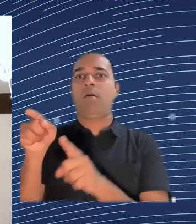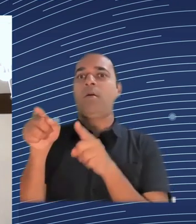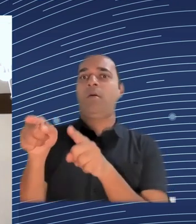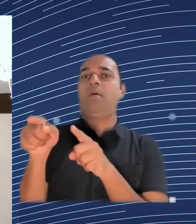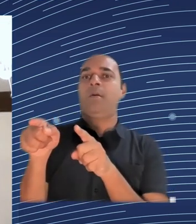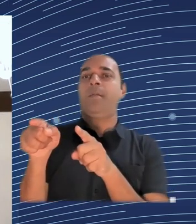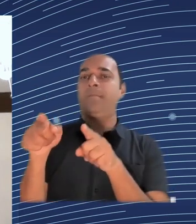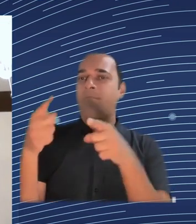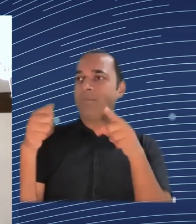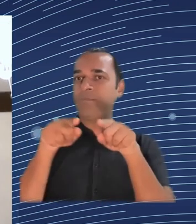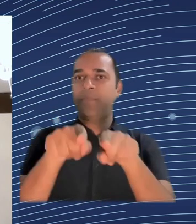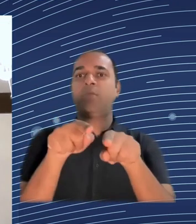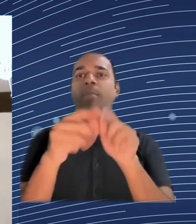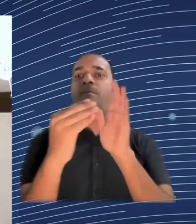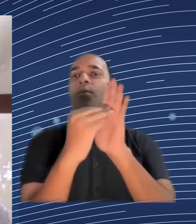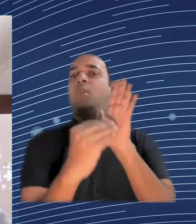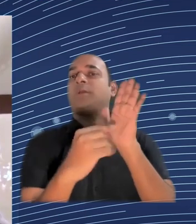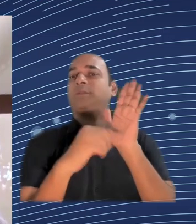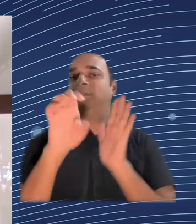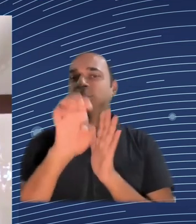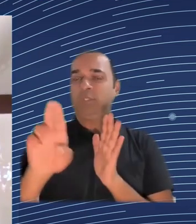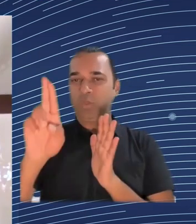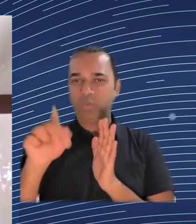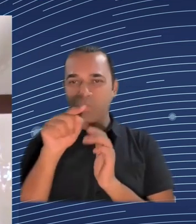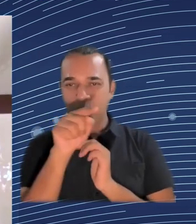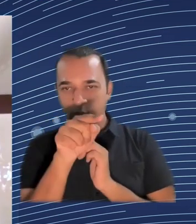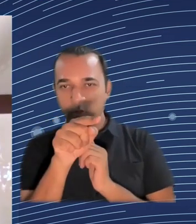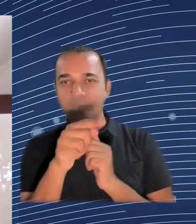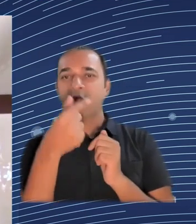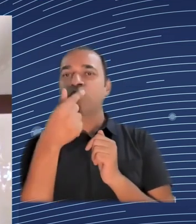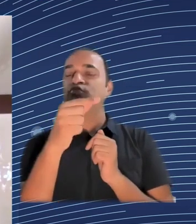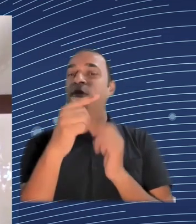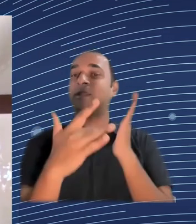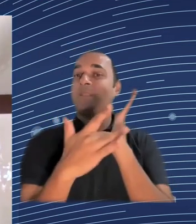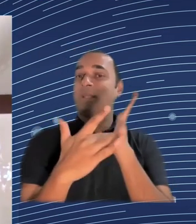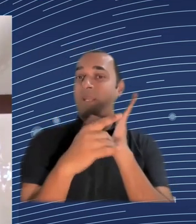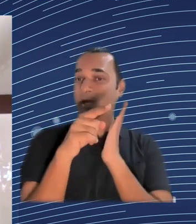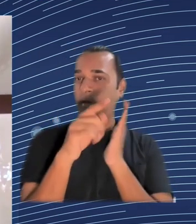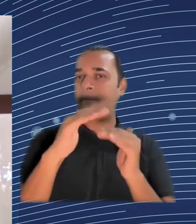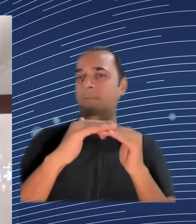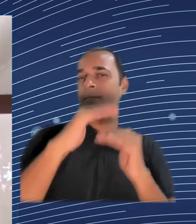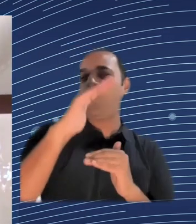at the same time. Excellent. Thanks a lot. Let's turn to the room, see if there are...